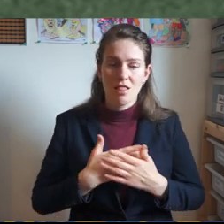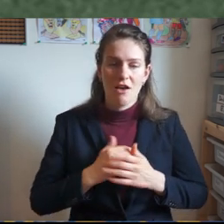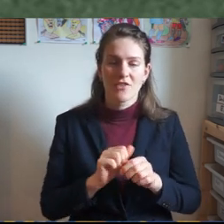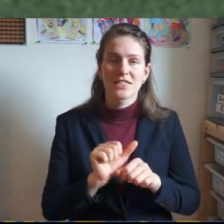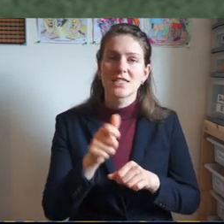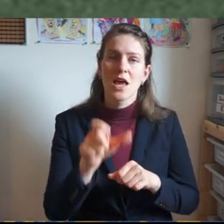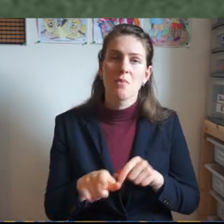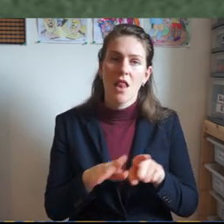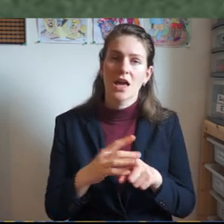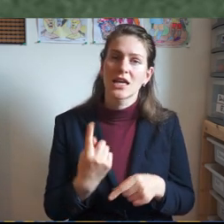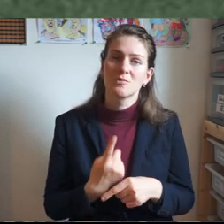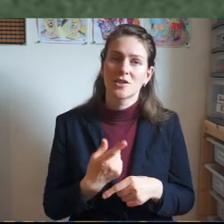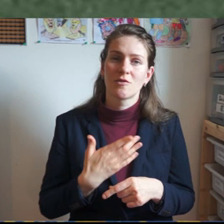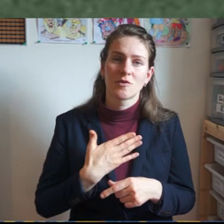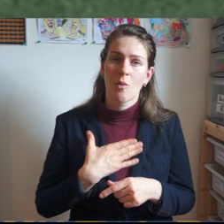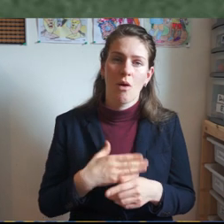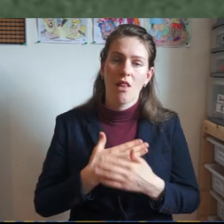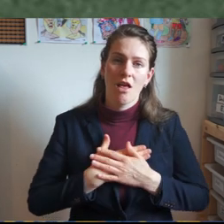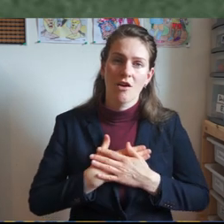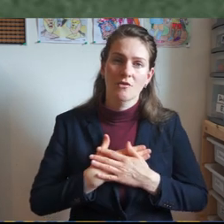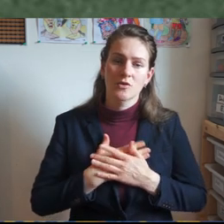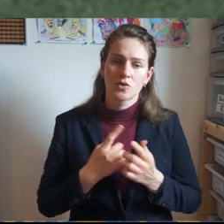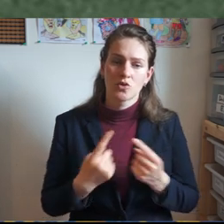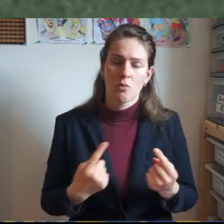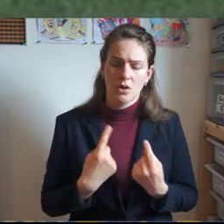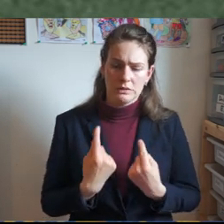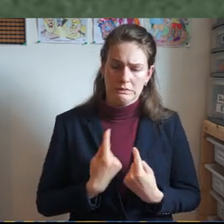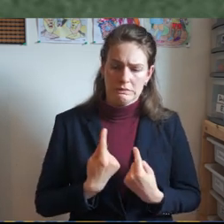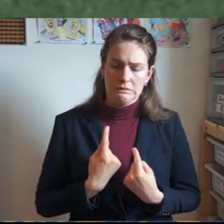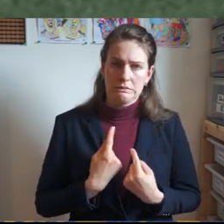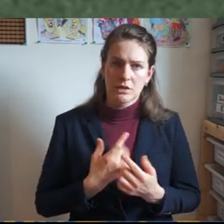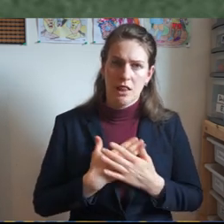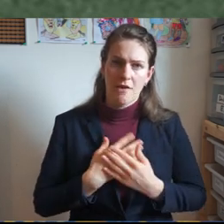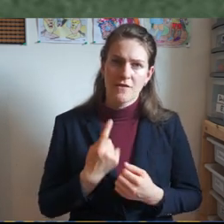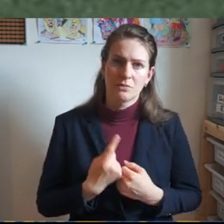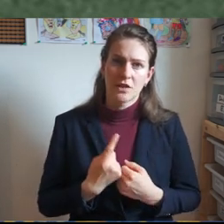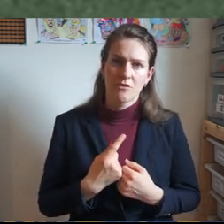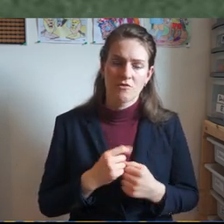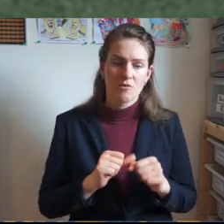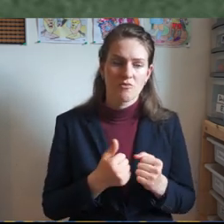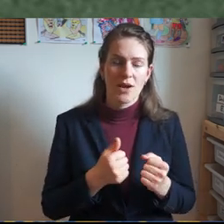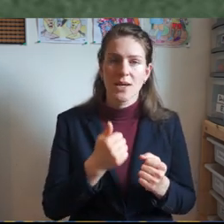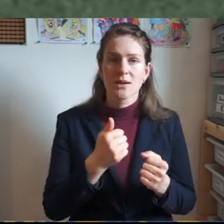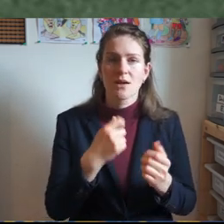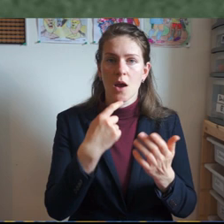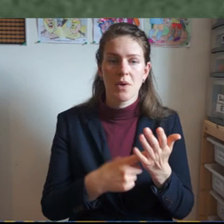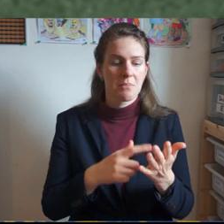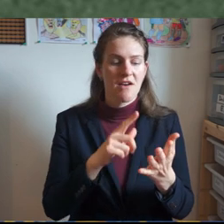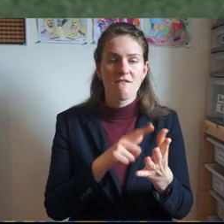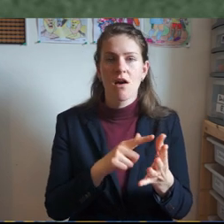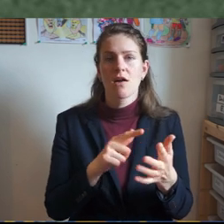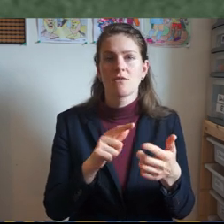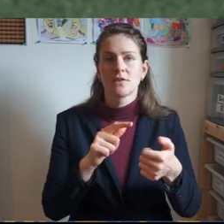too selfish and so he breaks commandment number five number six number seven number eight